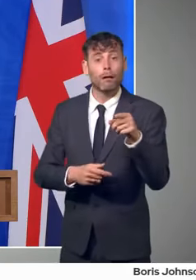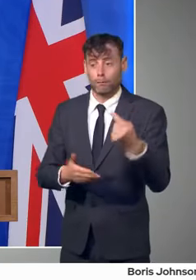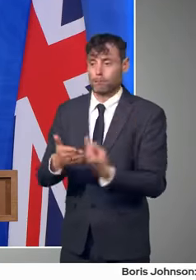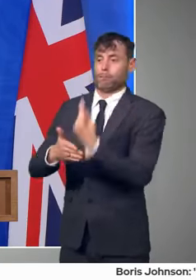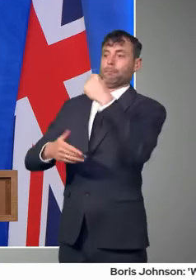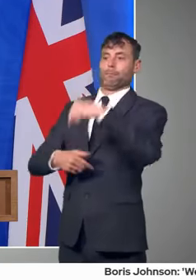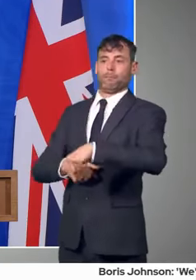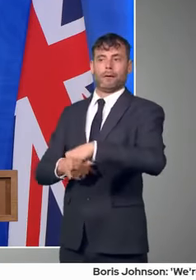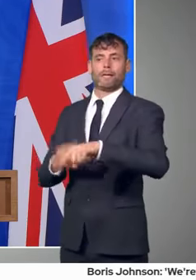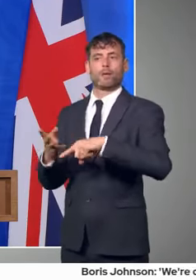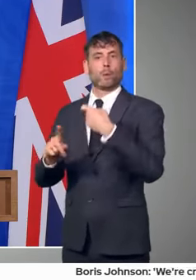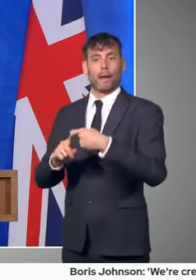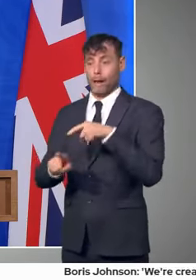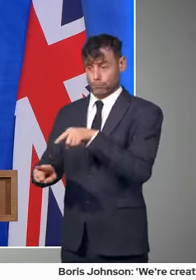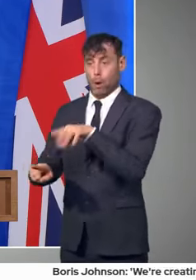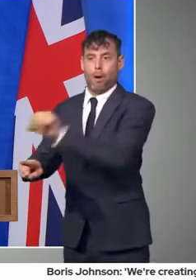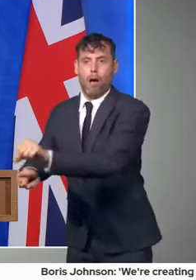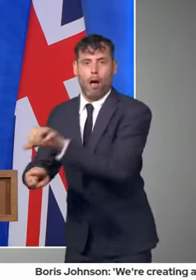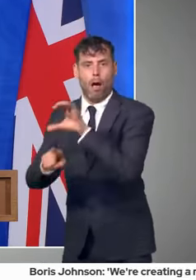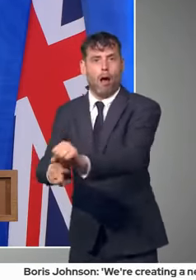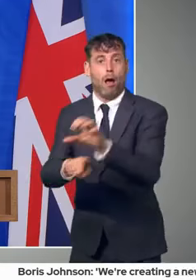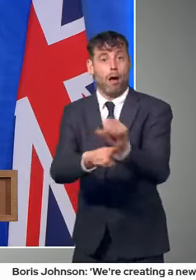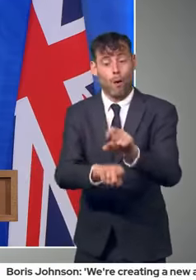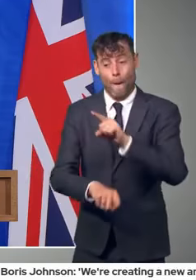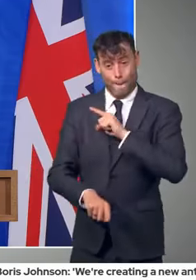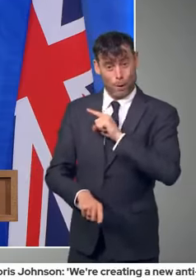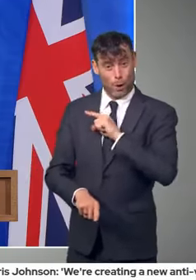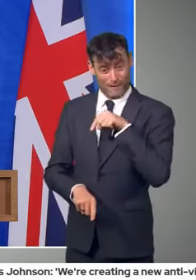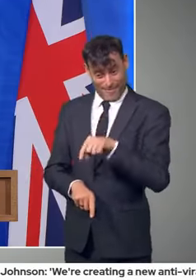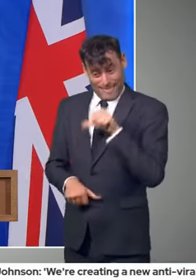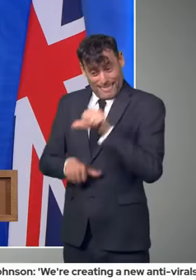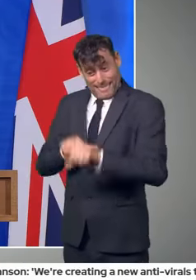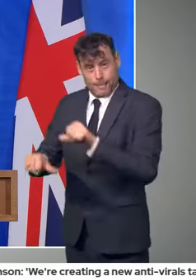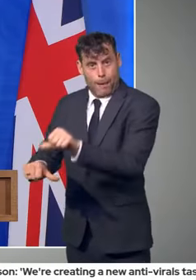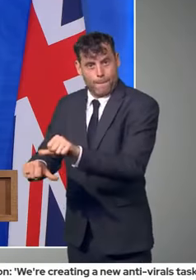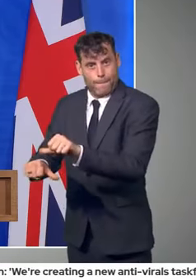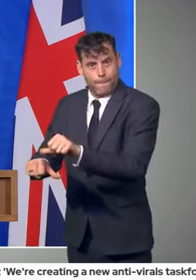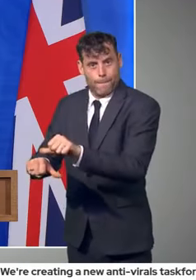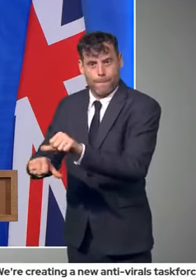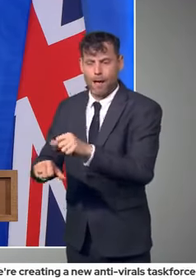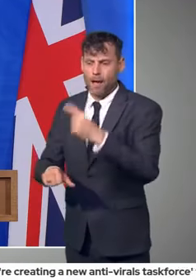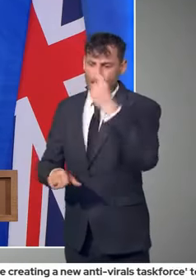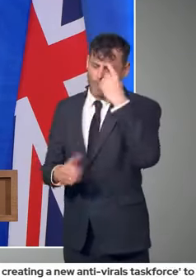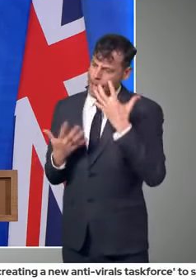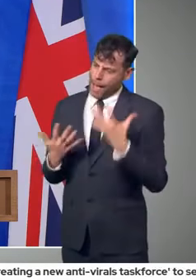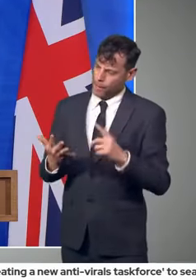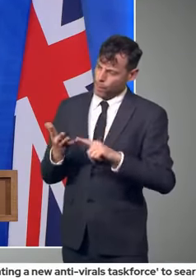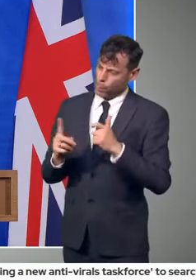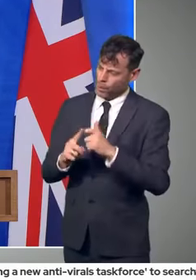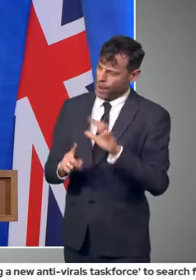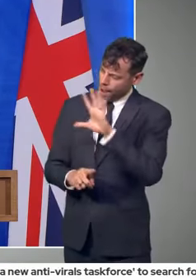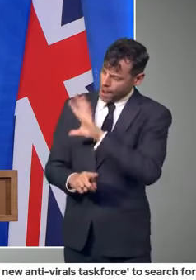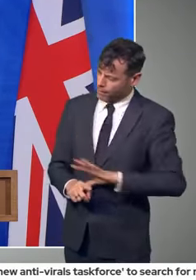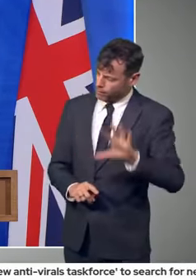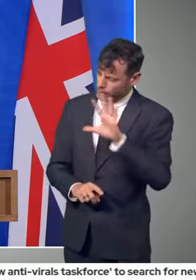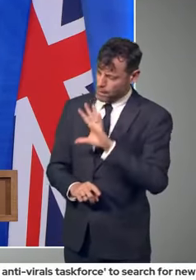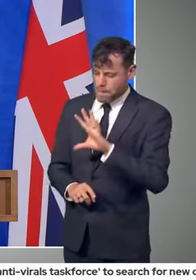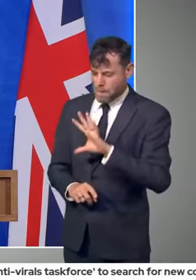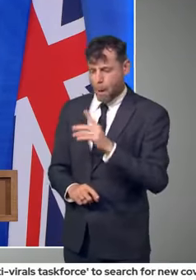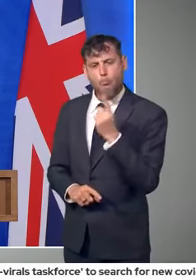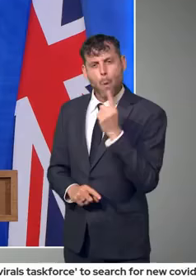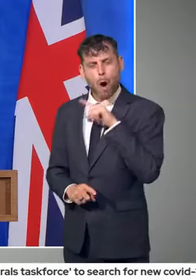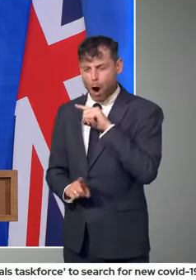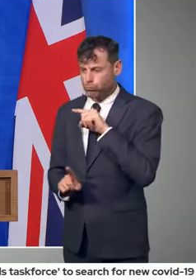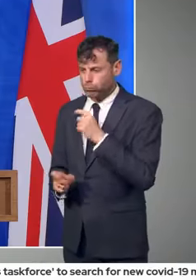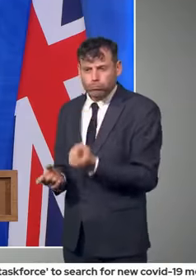under investigation. I think there are slightly over 100 such cases that we've identified here in the UK, and clearly